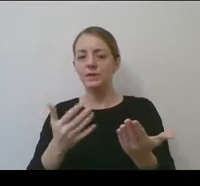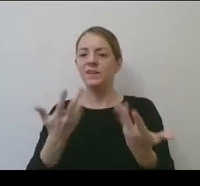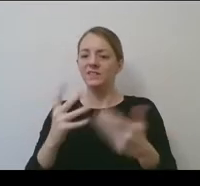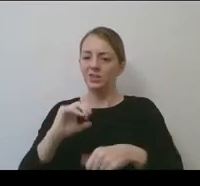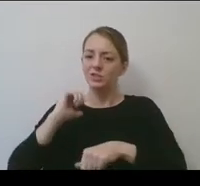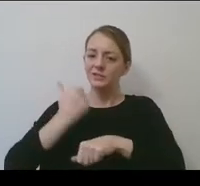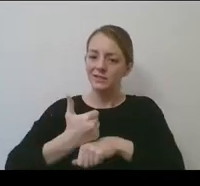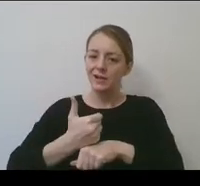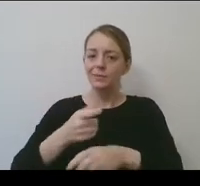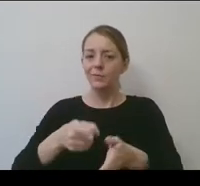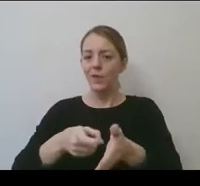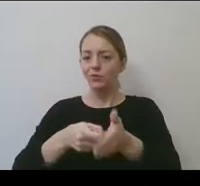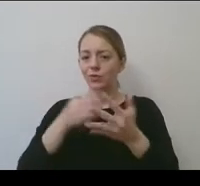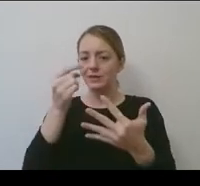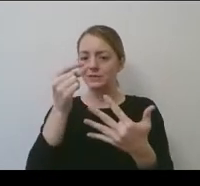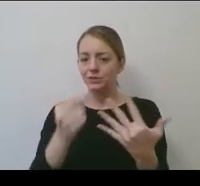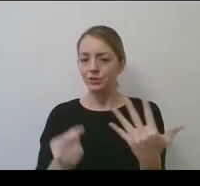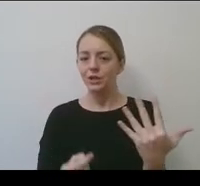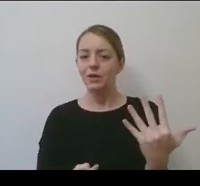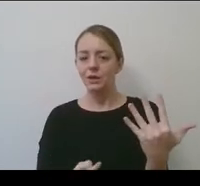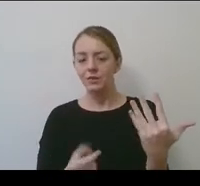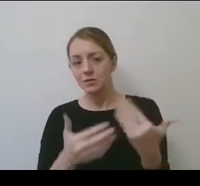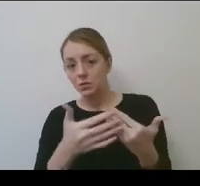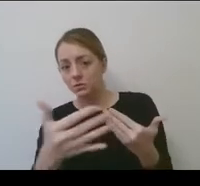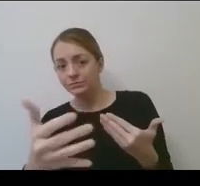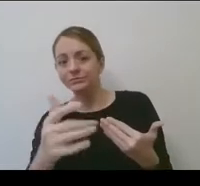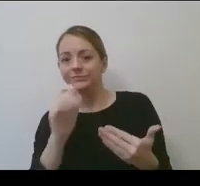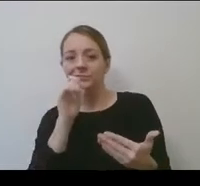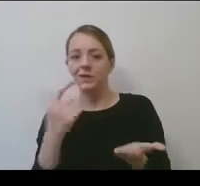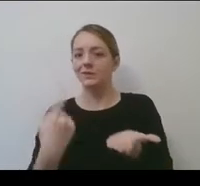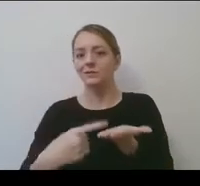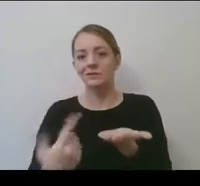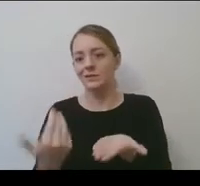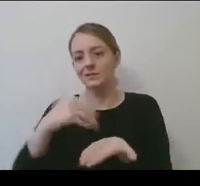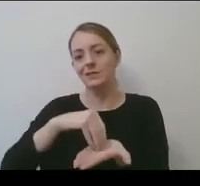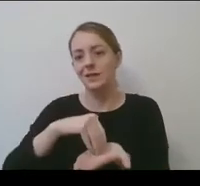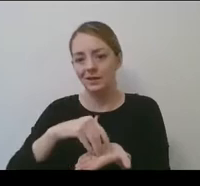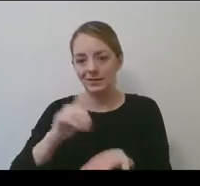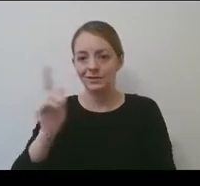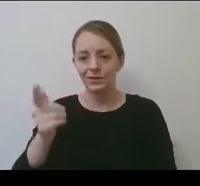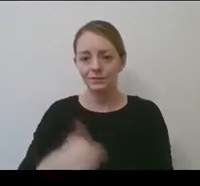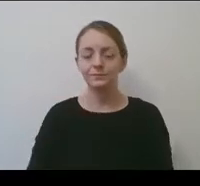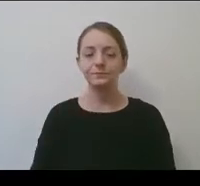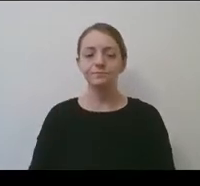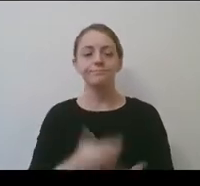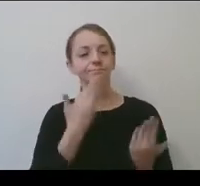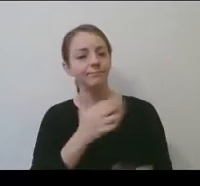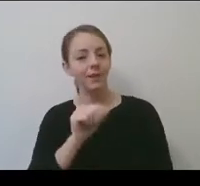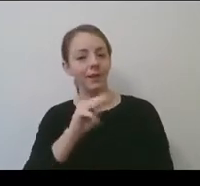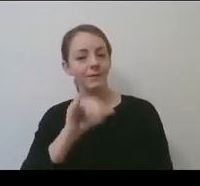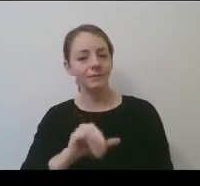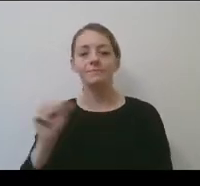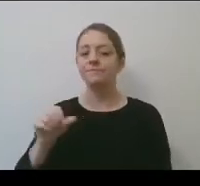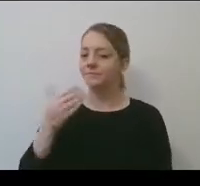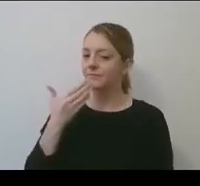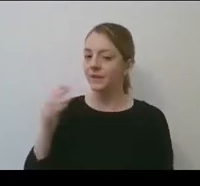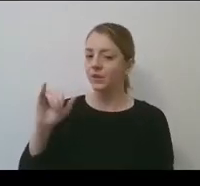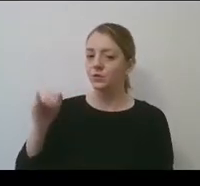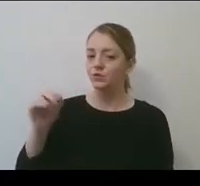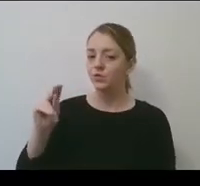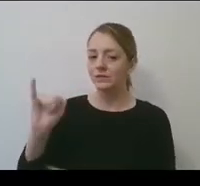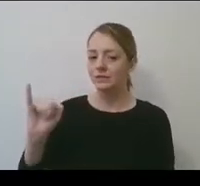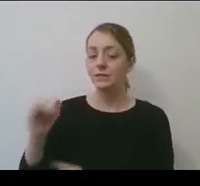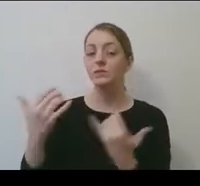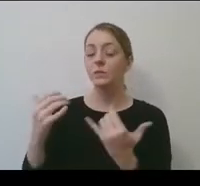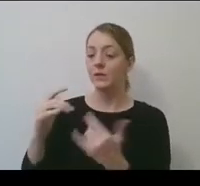long-term we can ensure that we're not back in the situation, um, talking about this again. Thanks, Amy. Yeah. Thank you, Joanie. Um, Dan and Lynn, I'll